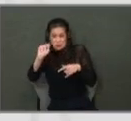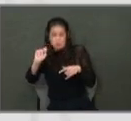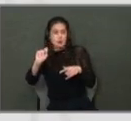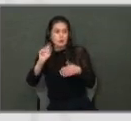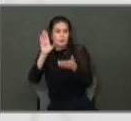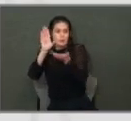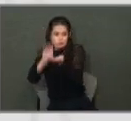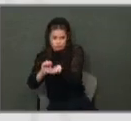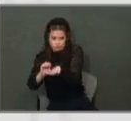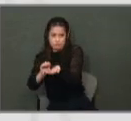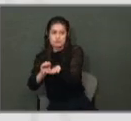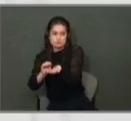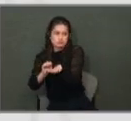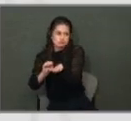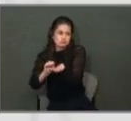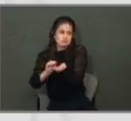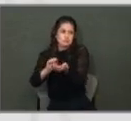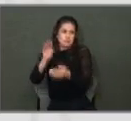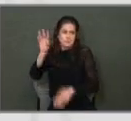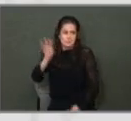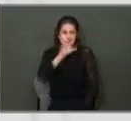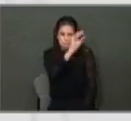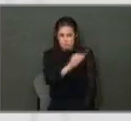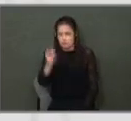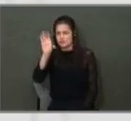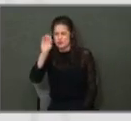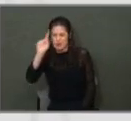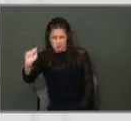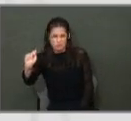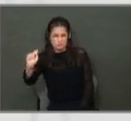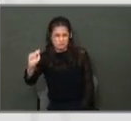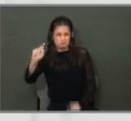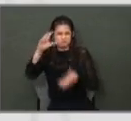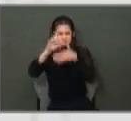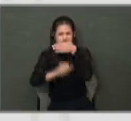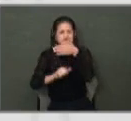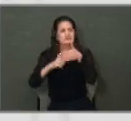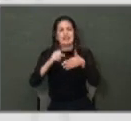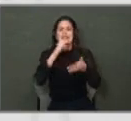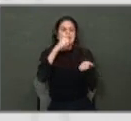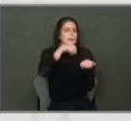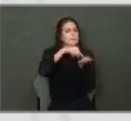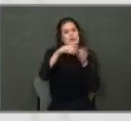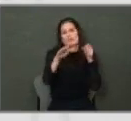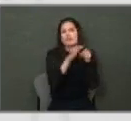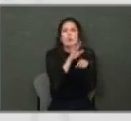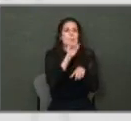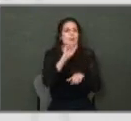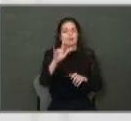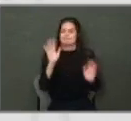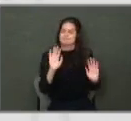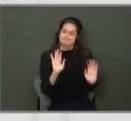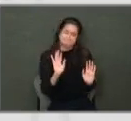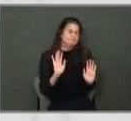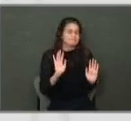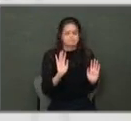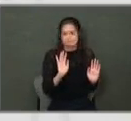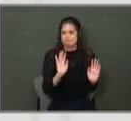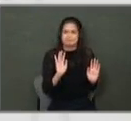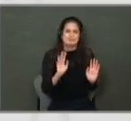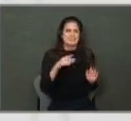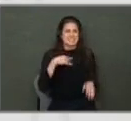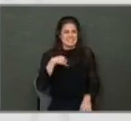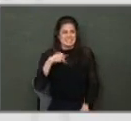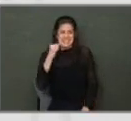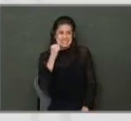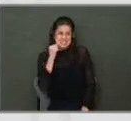This is not going to pay off any outstanding balances. This is not going to pay anybody's full utility bill. This is the